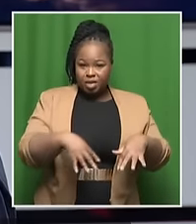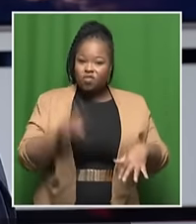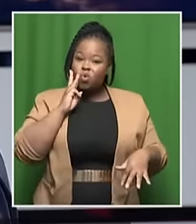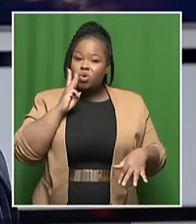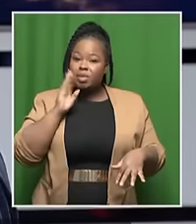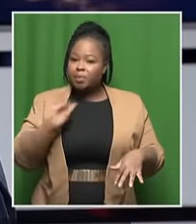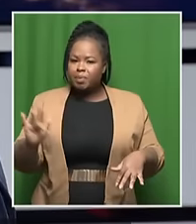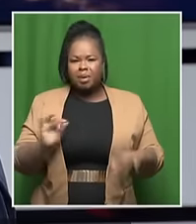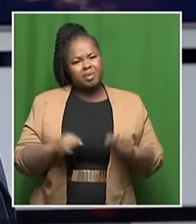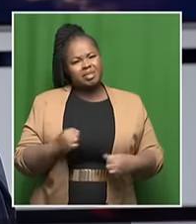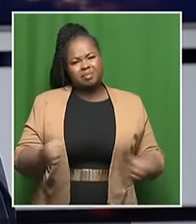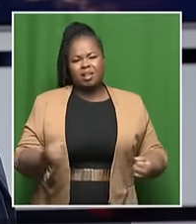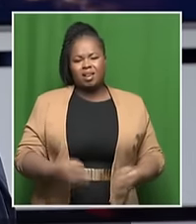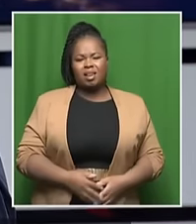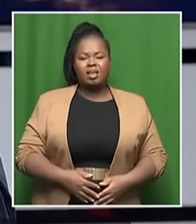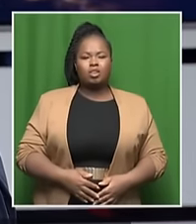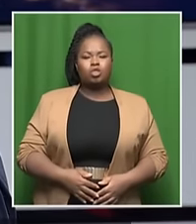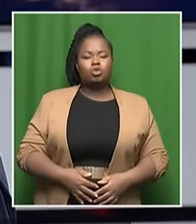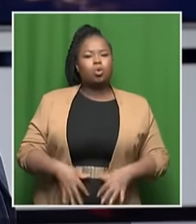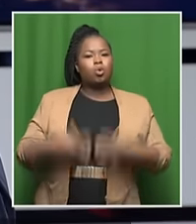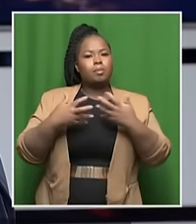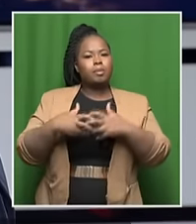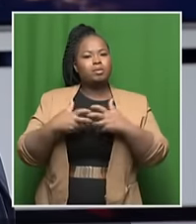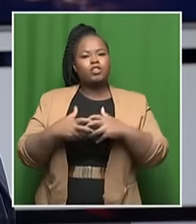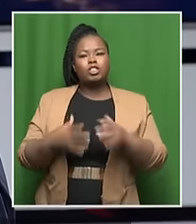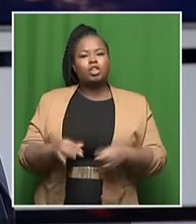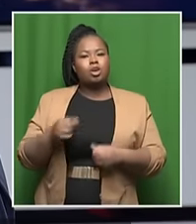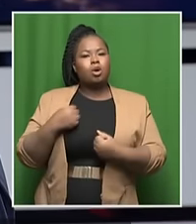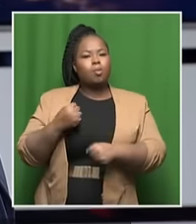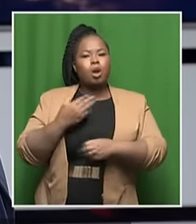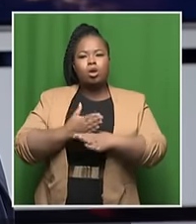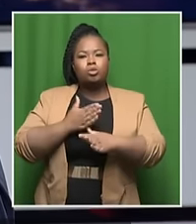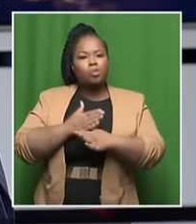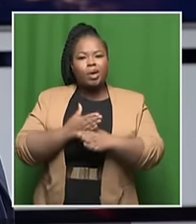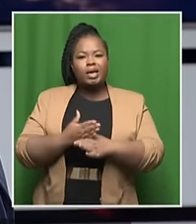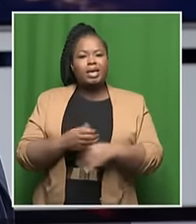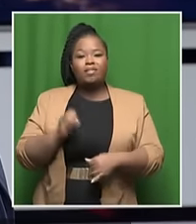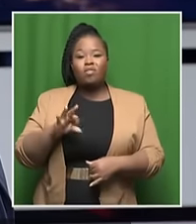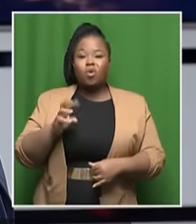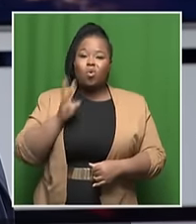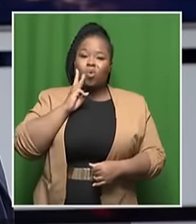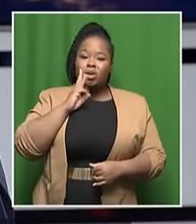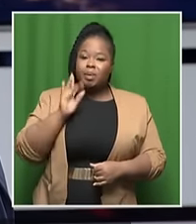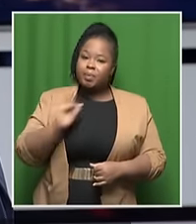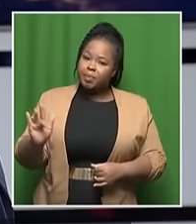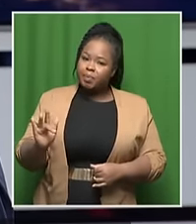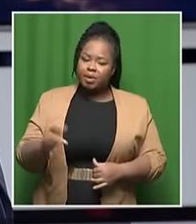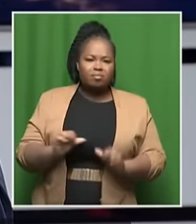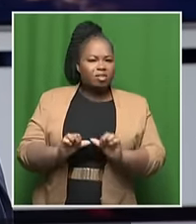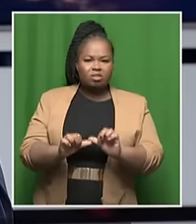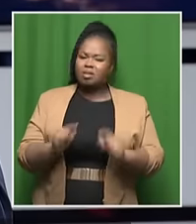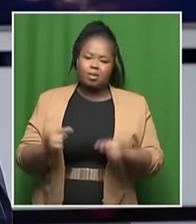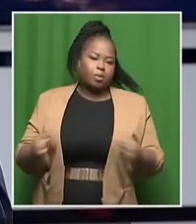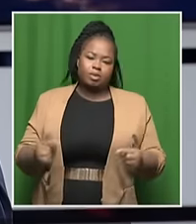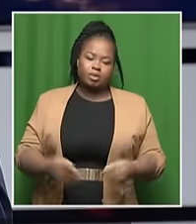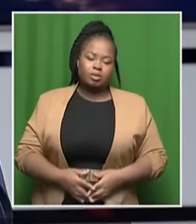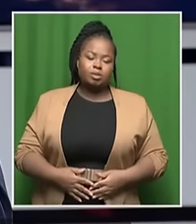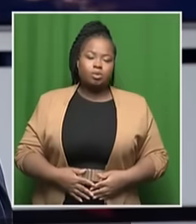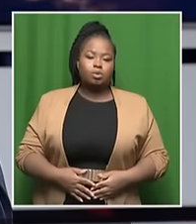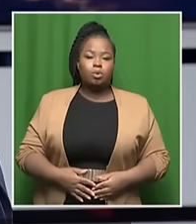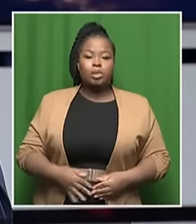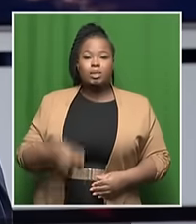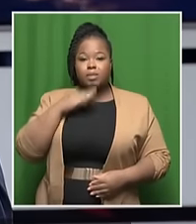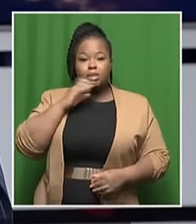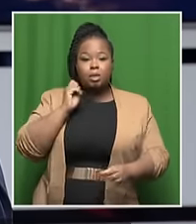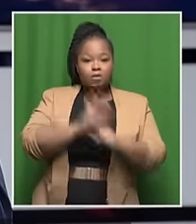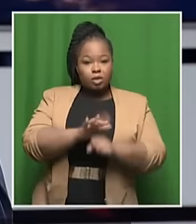a manufacturing operation without water. So, the water crisis does not just affect you